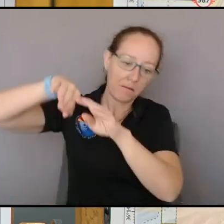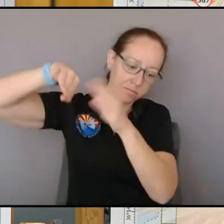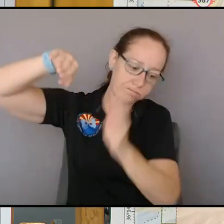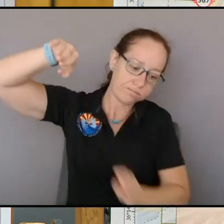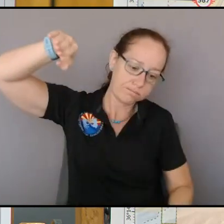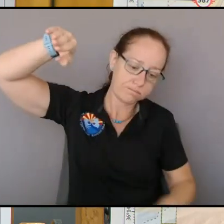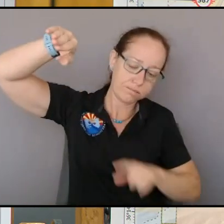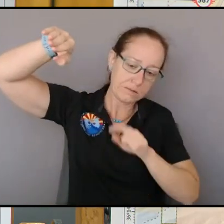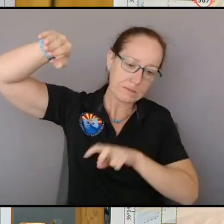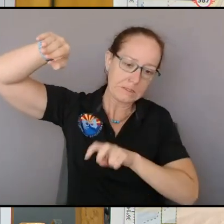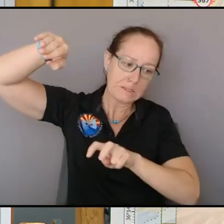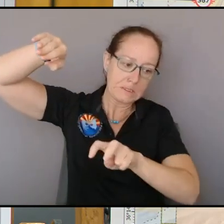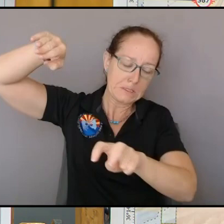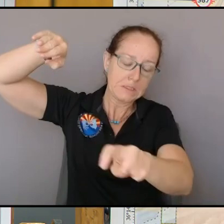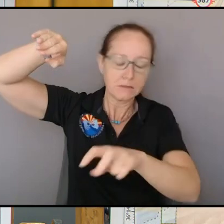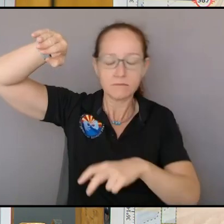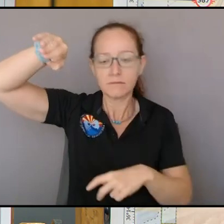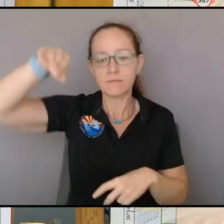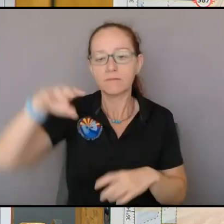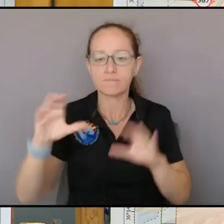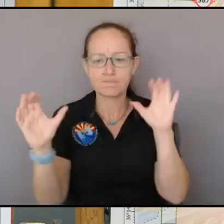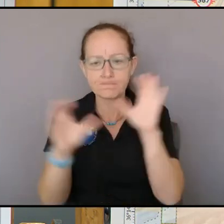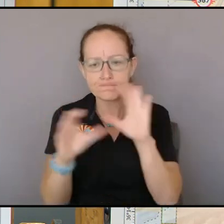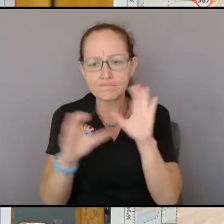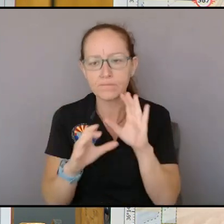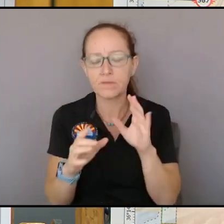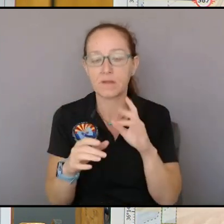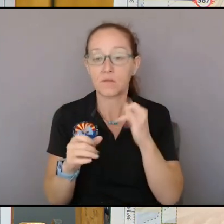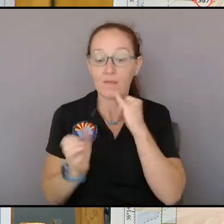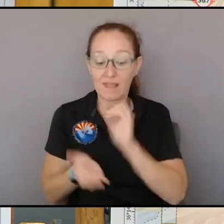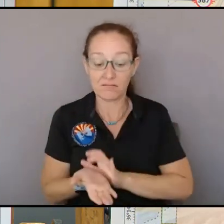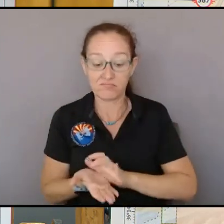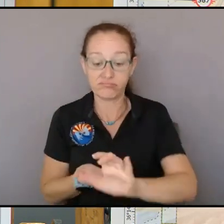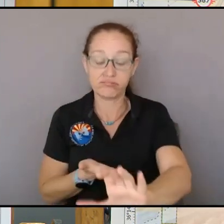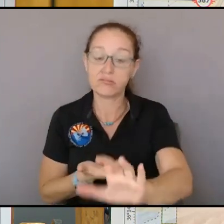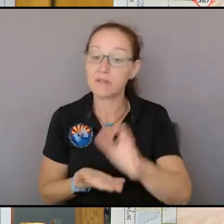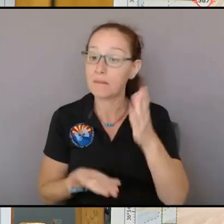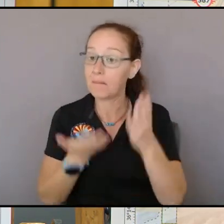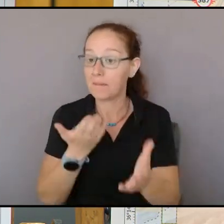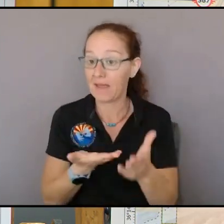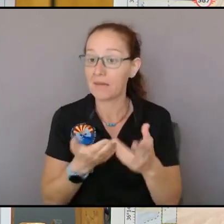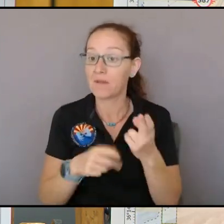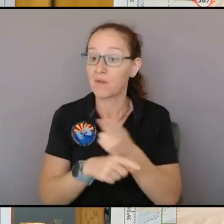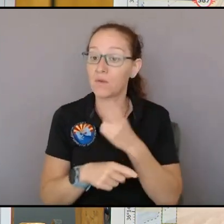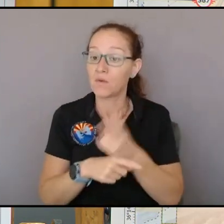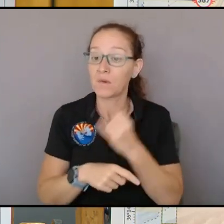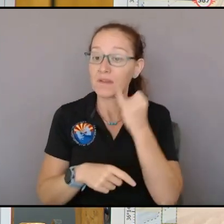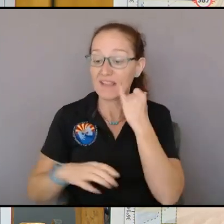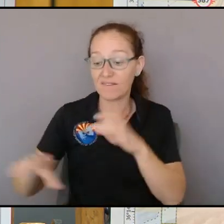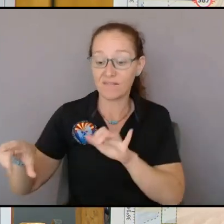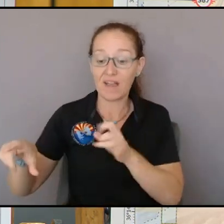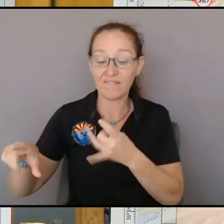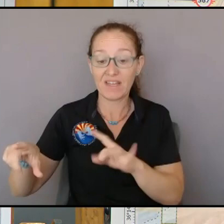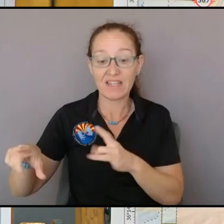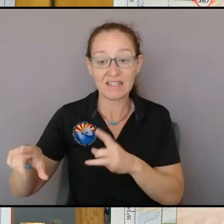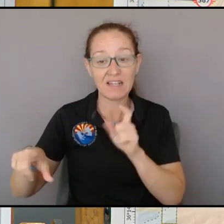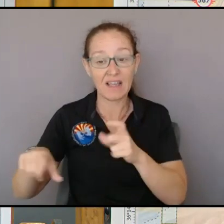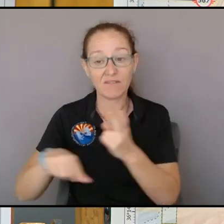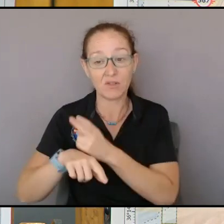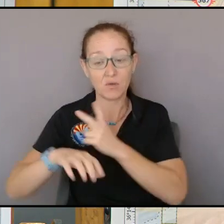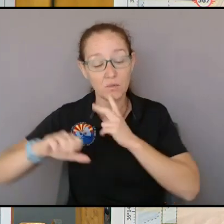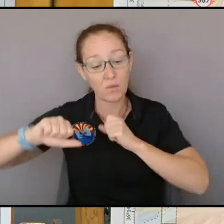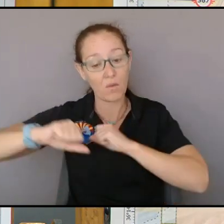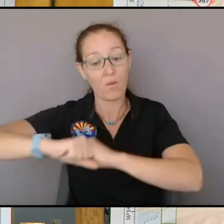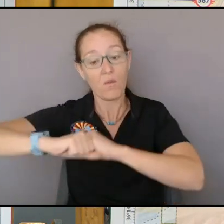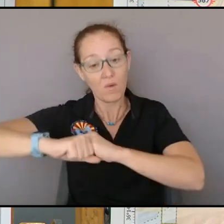in the event that we have to use the 518 road as a holding feature and even if we're not able to protect the whole line you know the difference